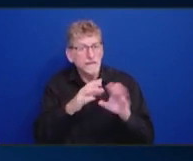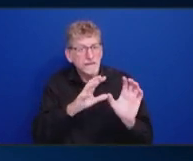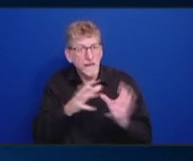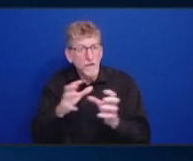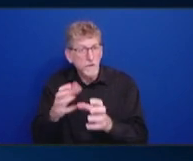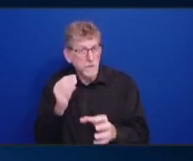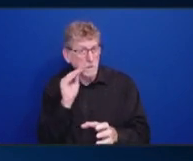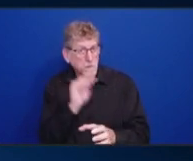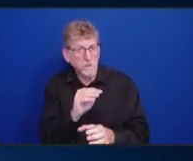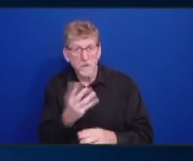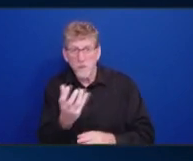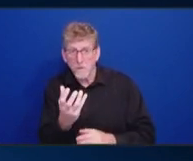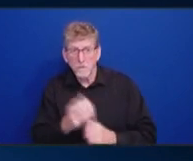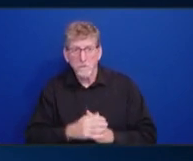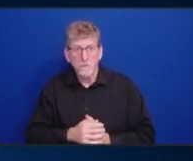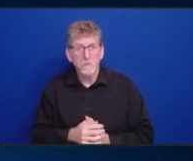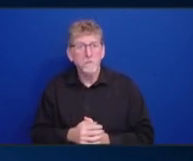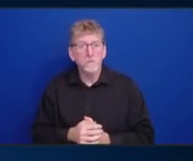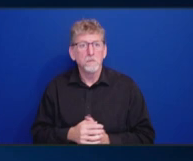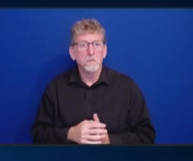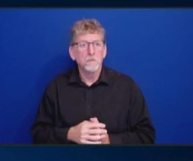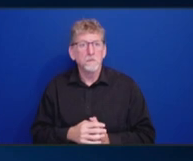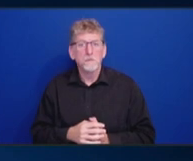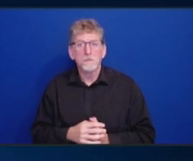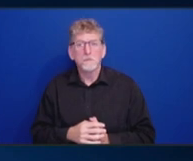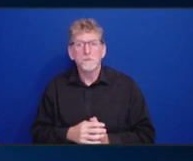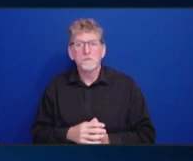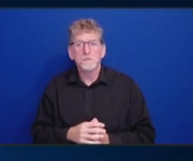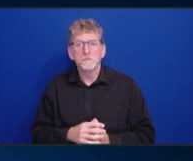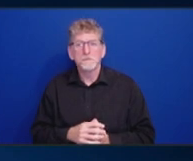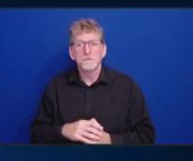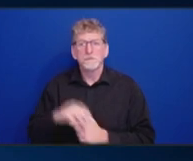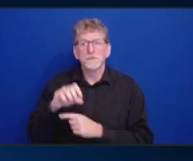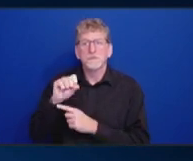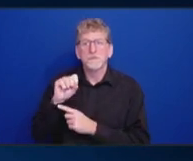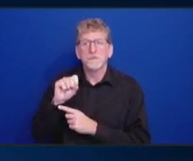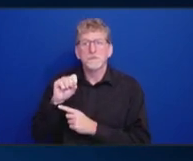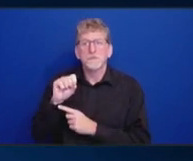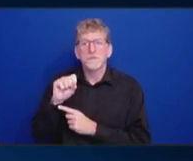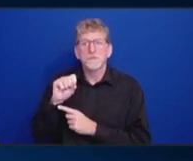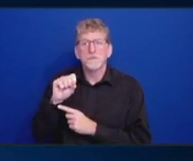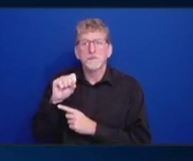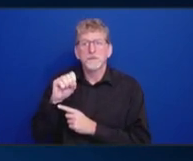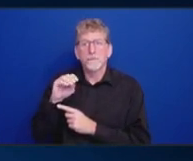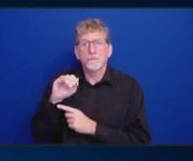like to be included in the subcommittee on anti-Asian hate and belonging.